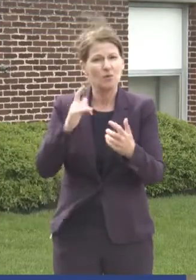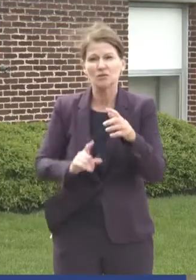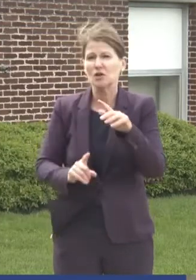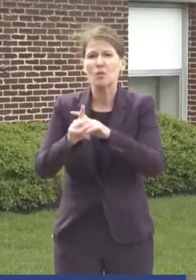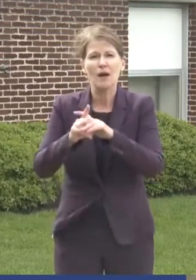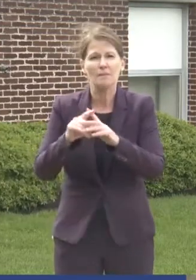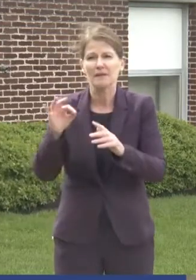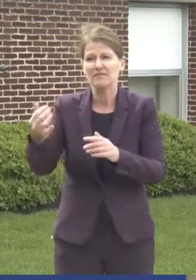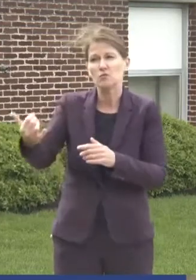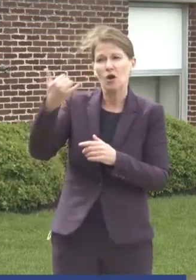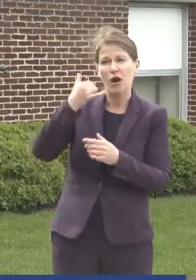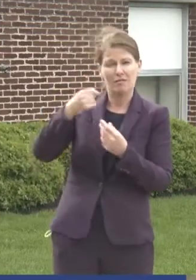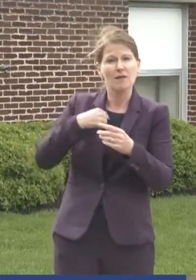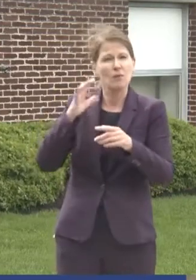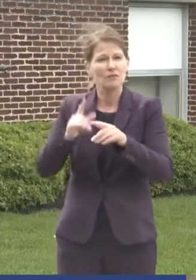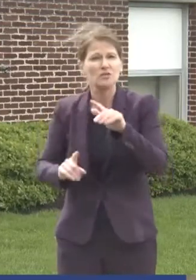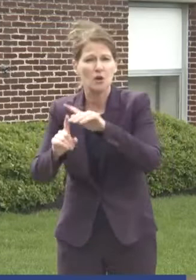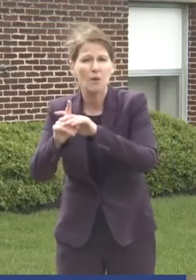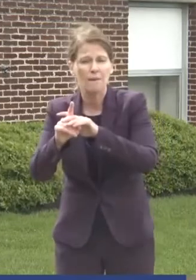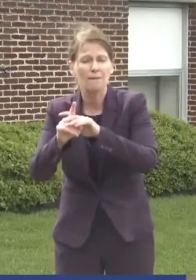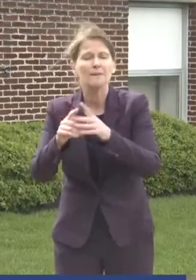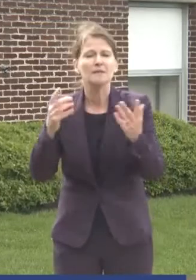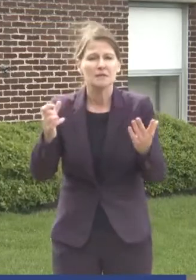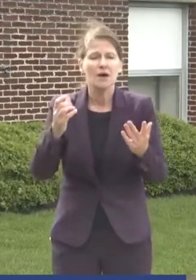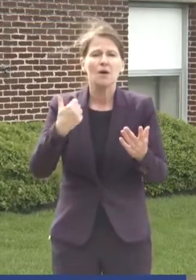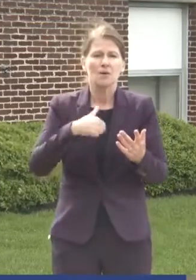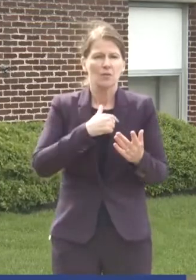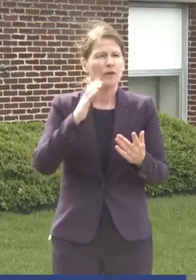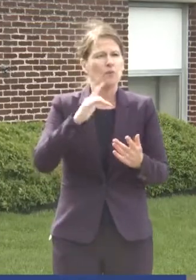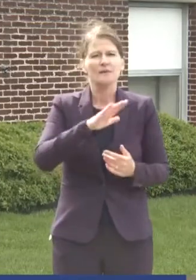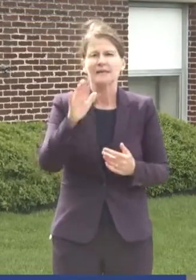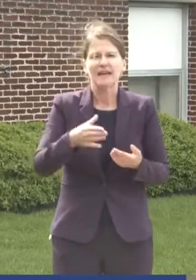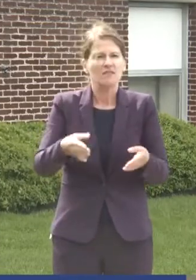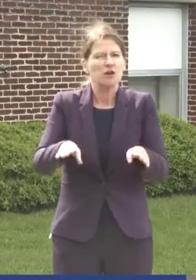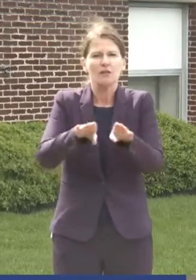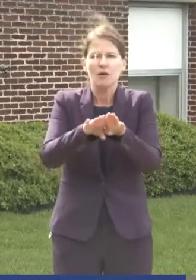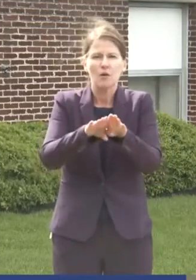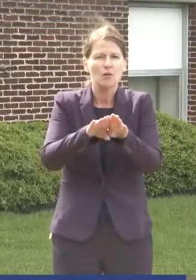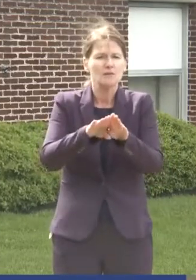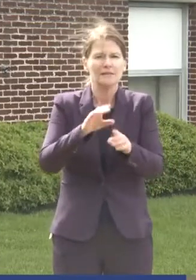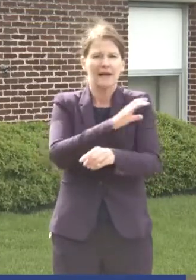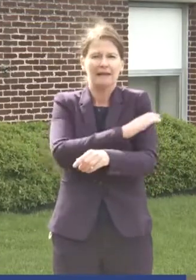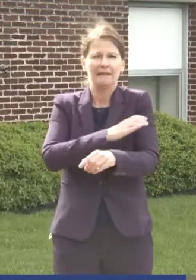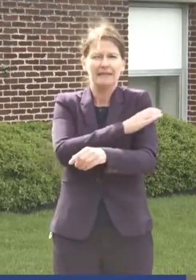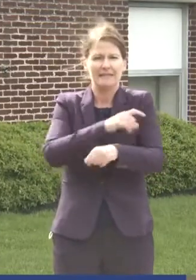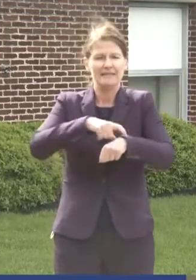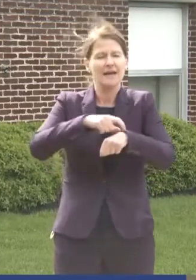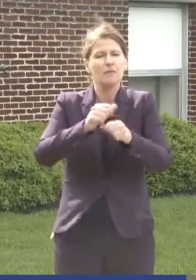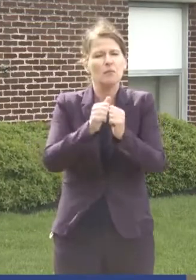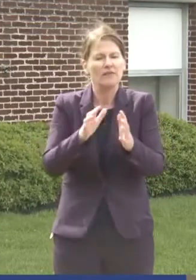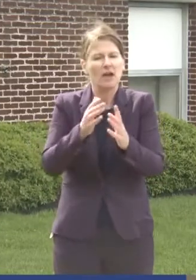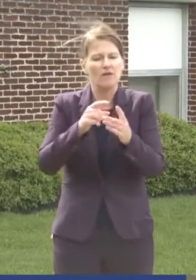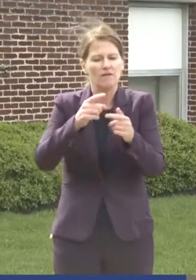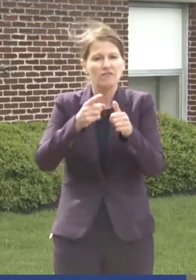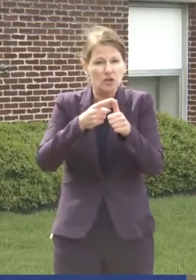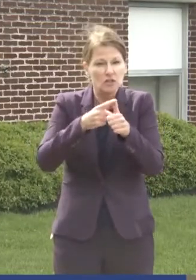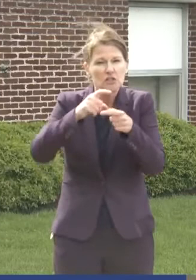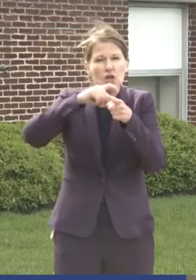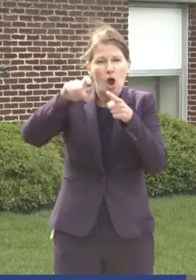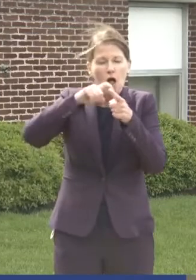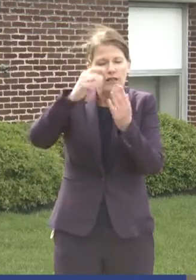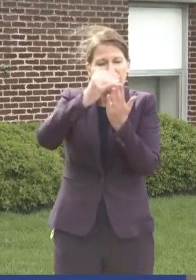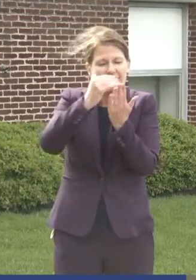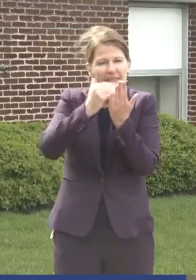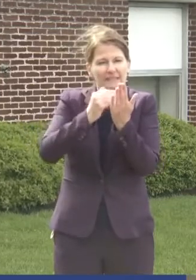if they make a phone call to them. And so we will never close a session without going through that list of individuals who want the